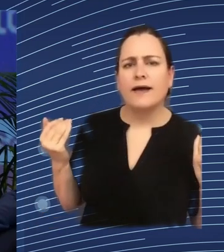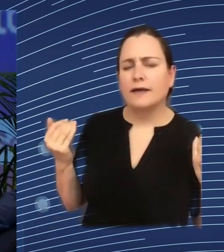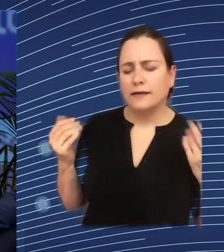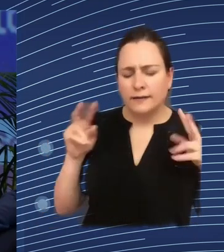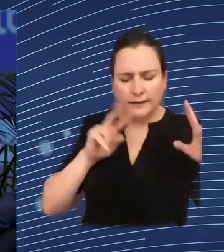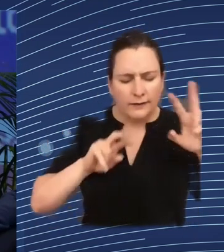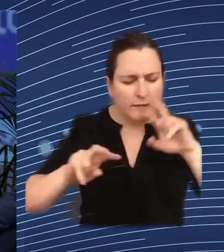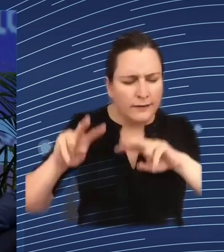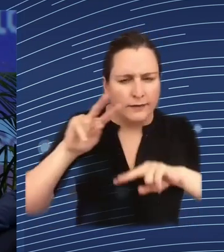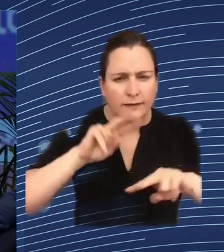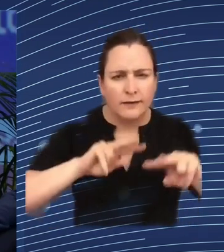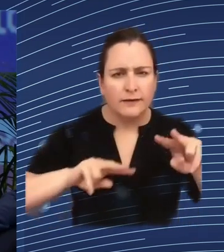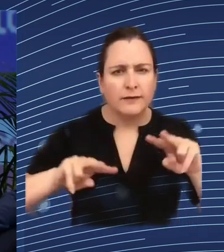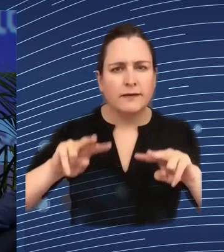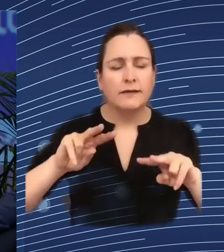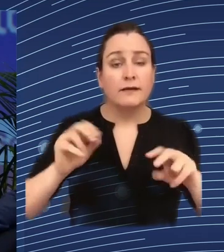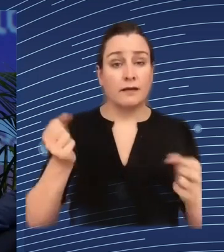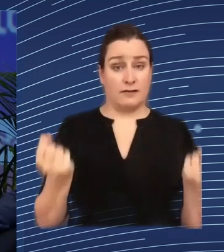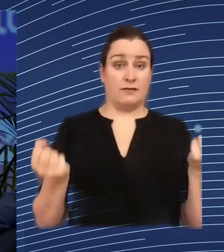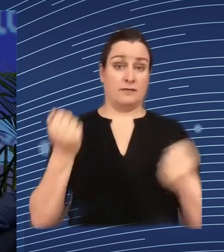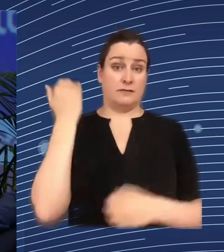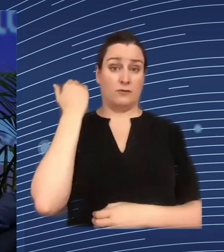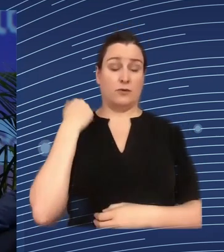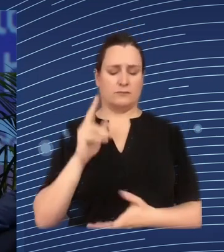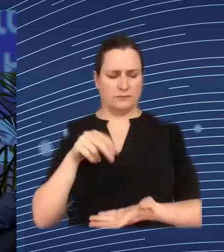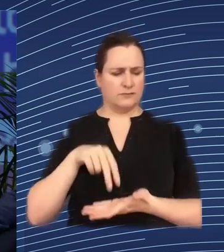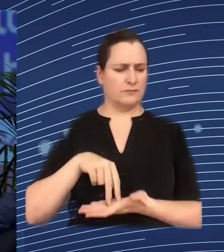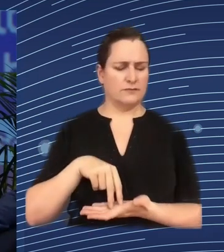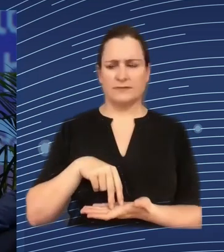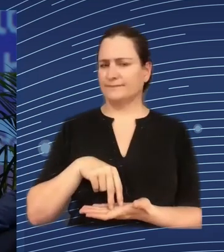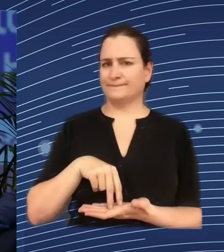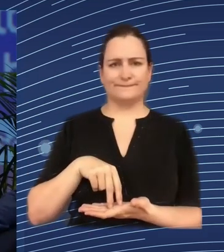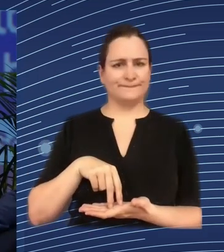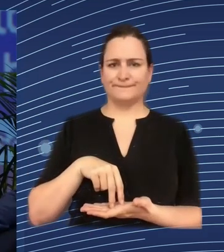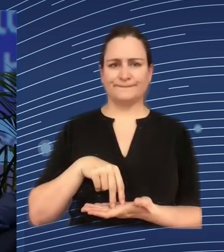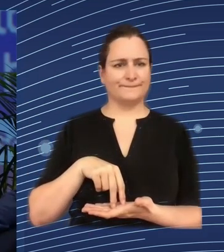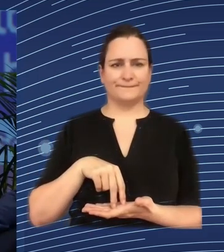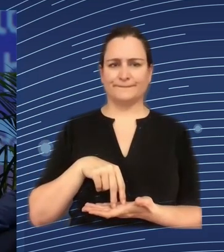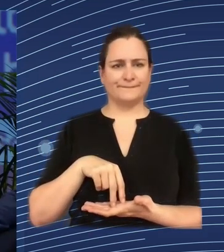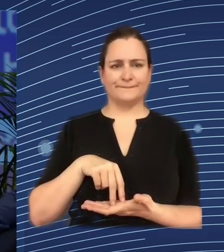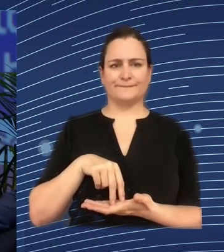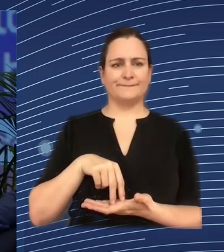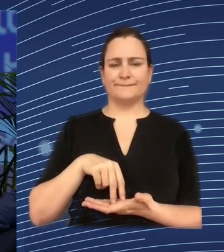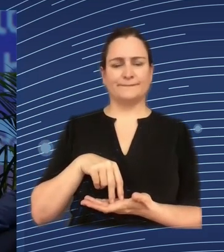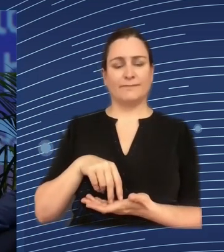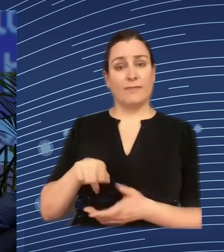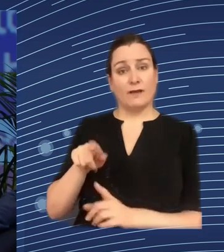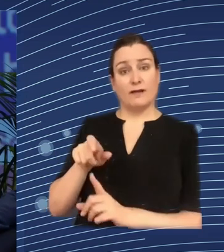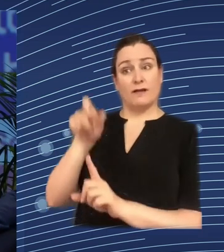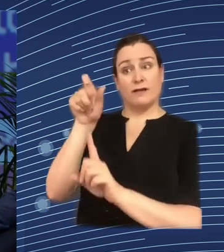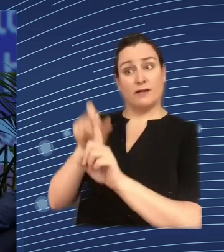minutes of blah blah blah the judge stood him down and said you're an unsatisfactory witness because you're not able to explain the basics